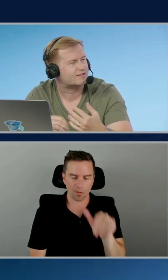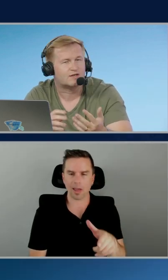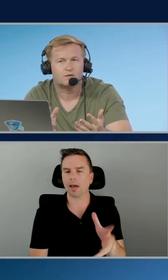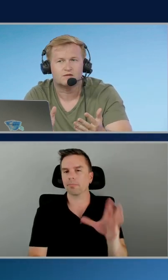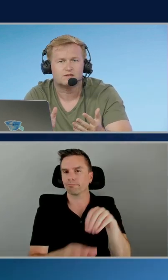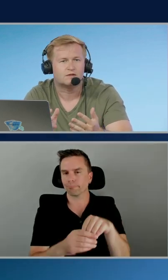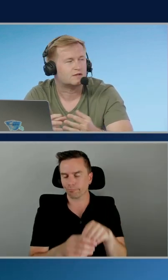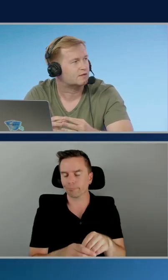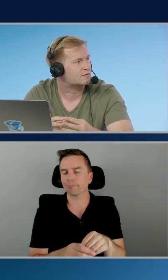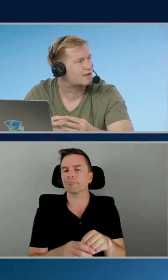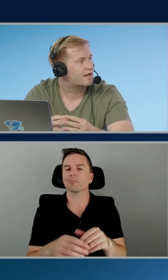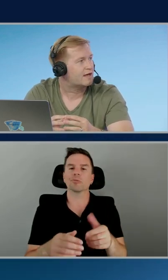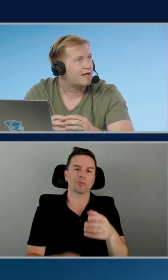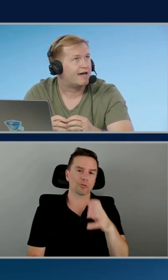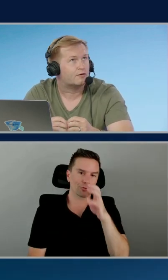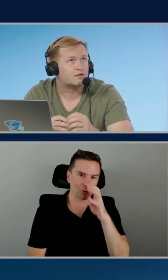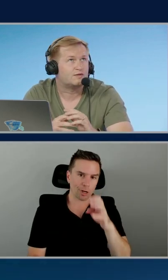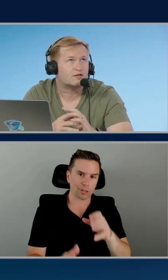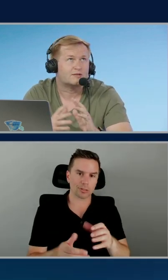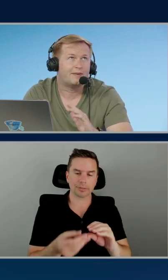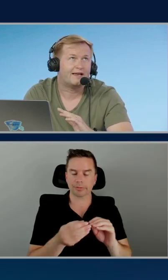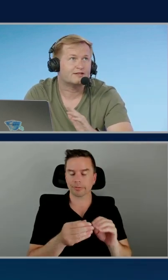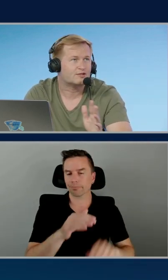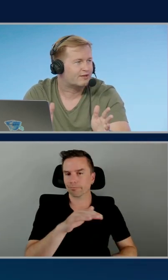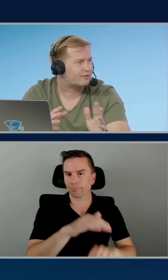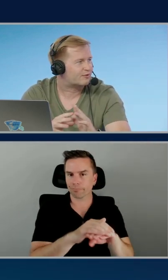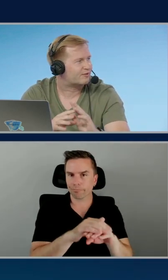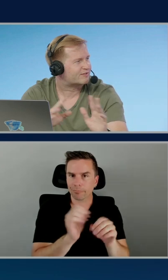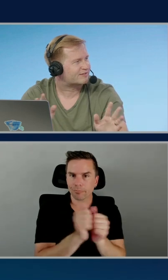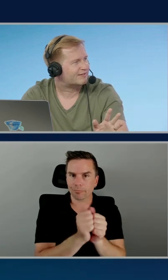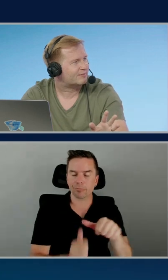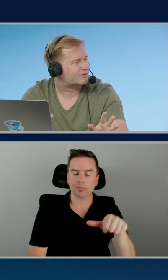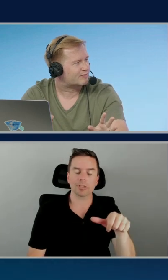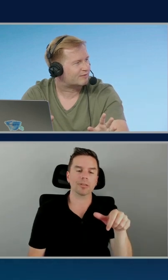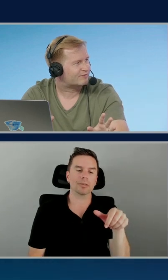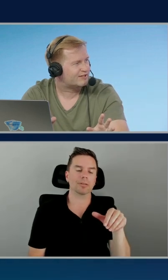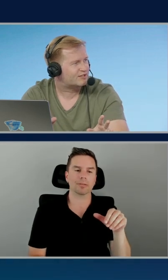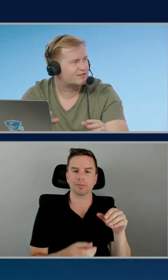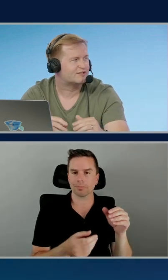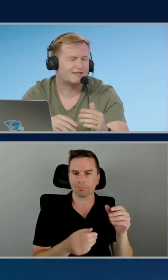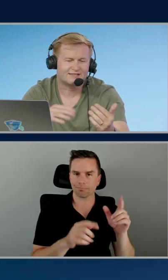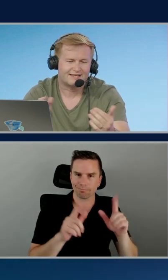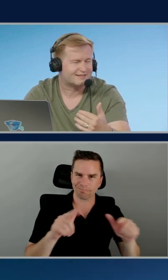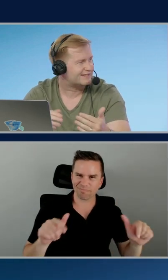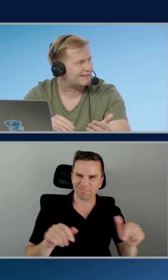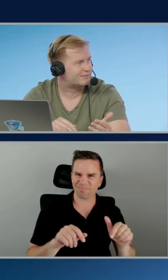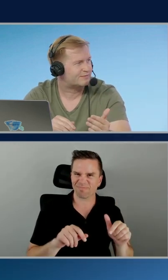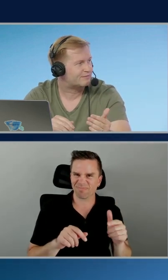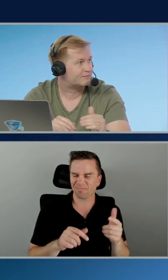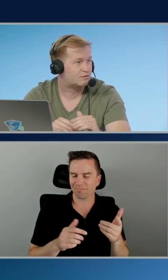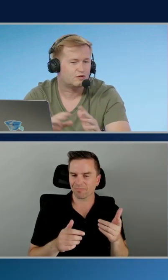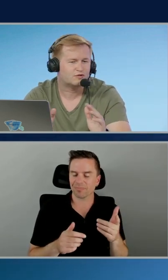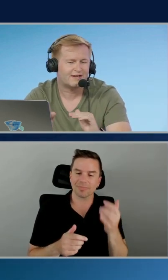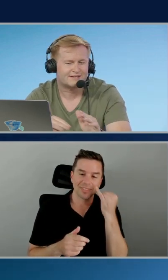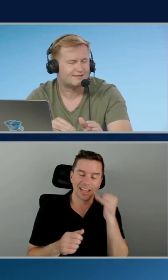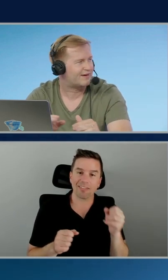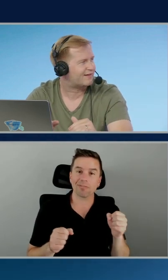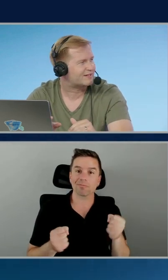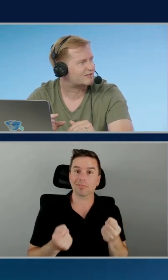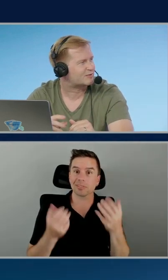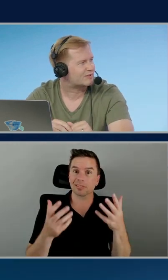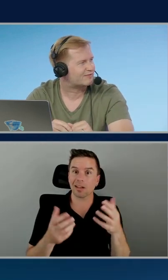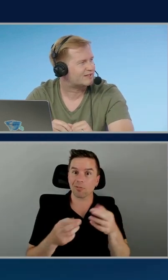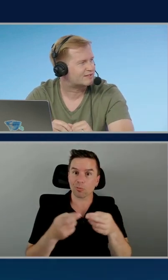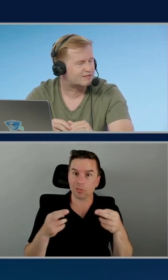requests and tokens you can use. And also if you try to balance your load across multiple regions, there's latency, huge latency